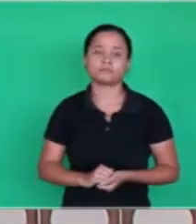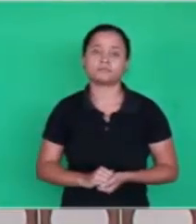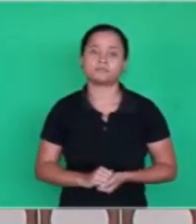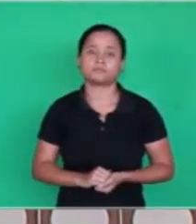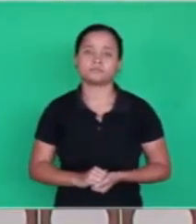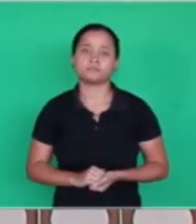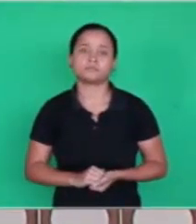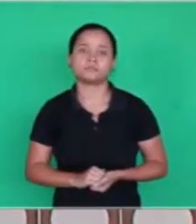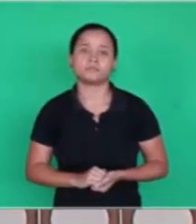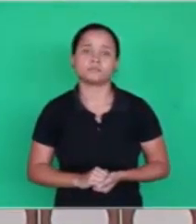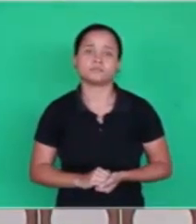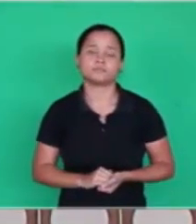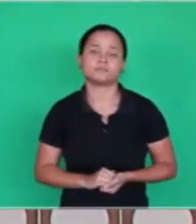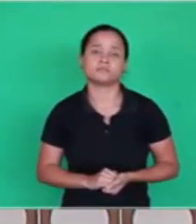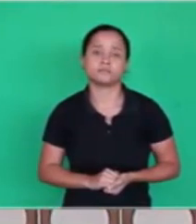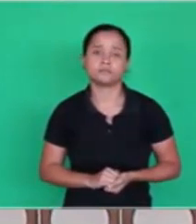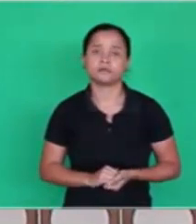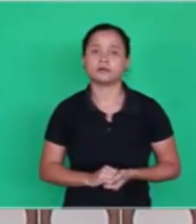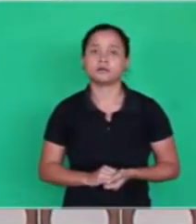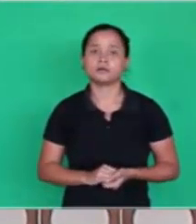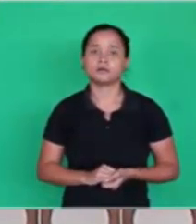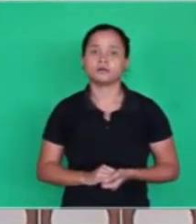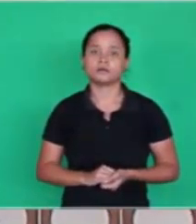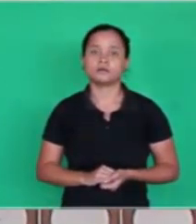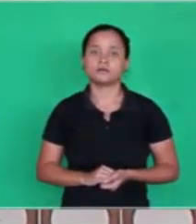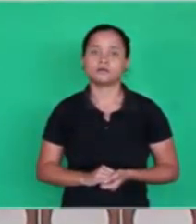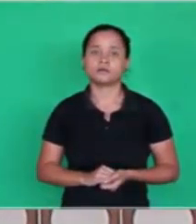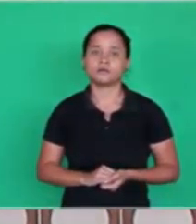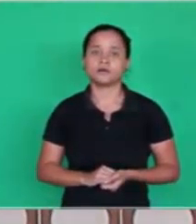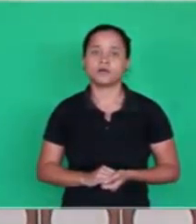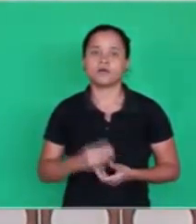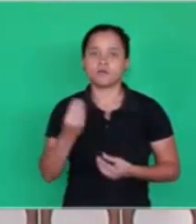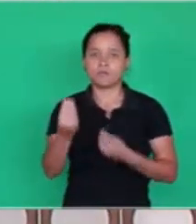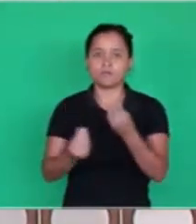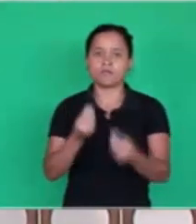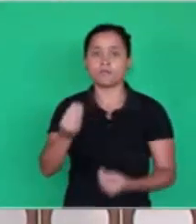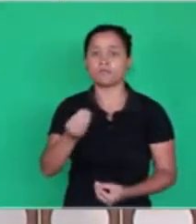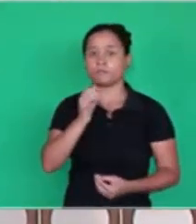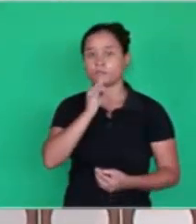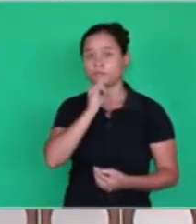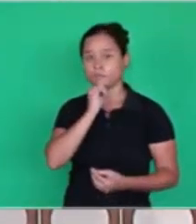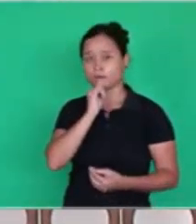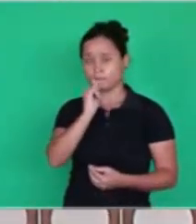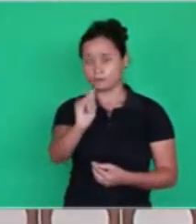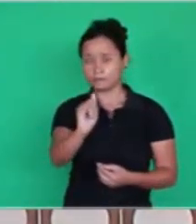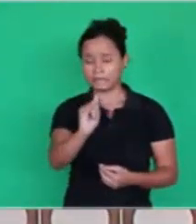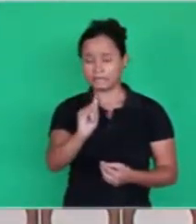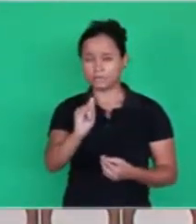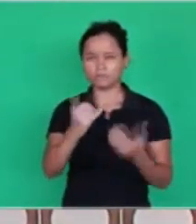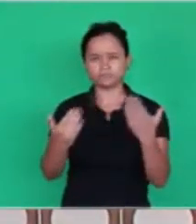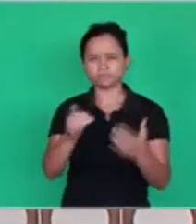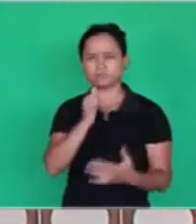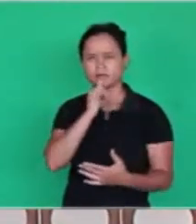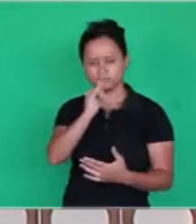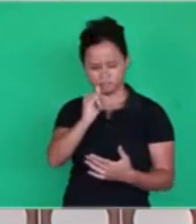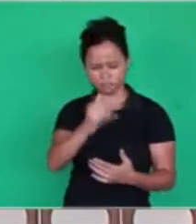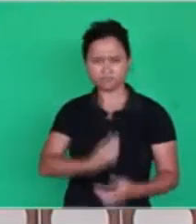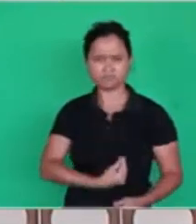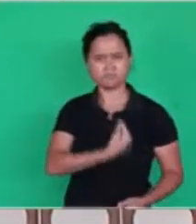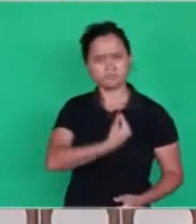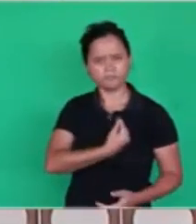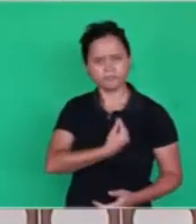element. It reads, the potential energy, and the power of life,